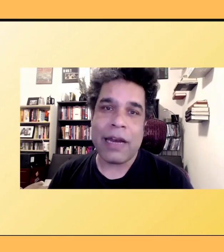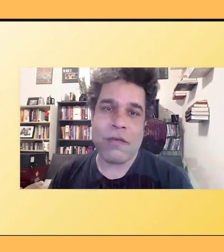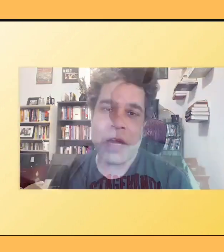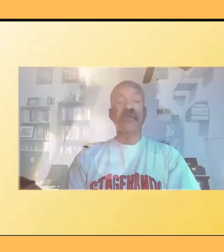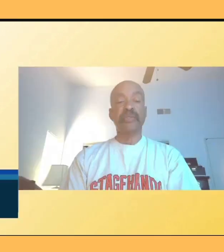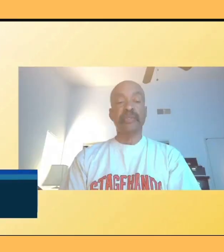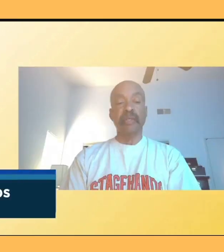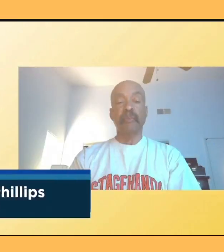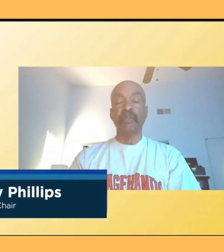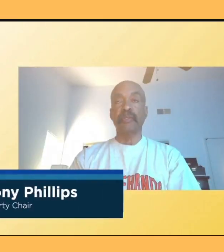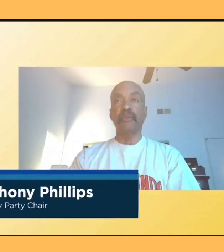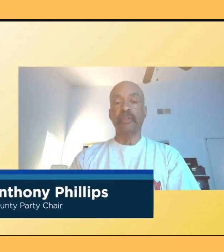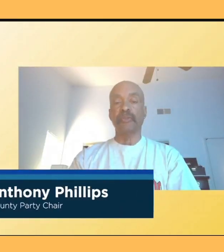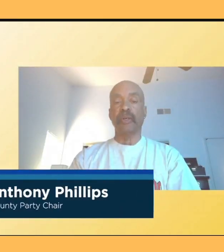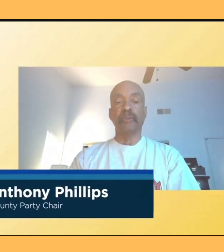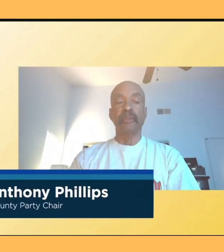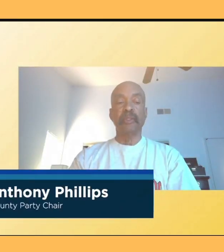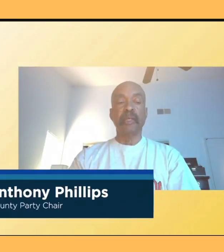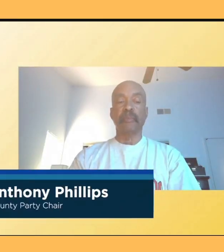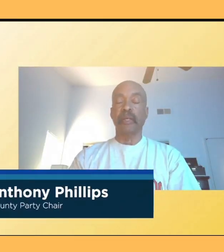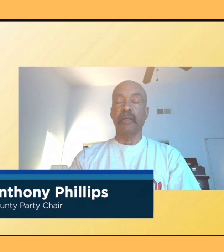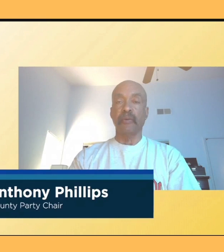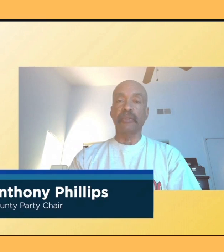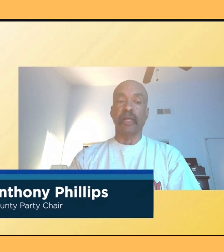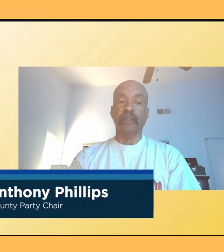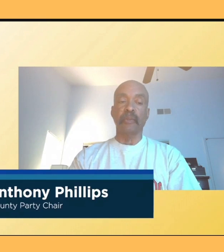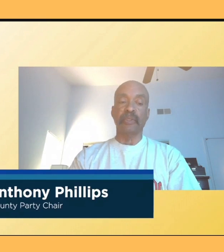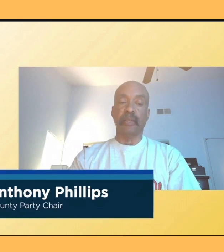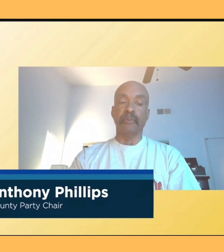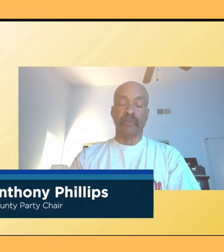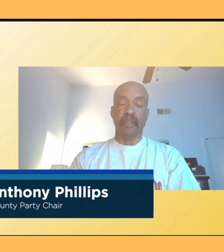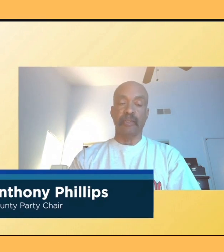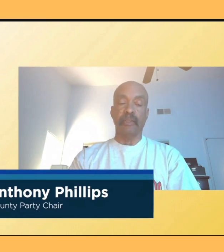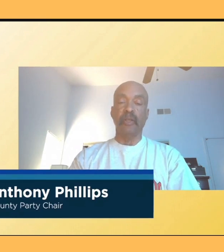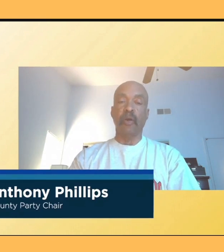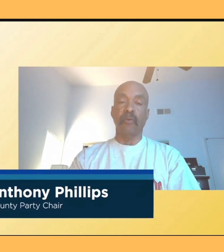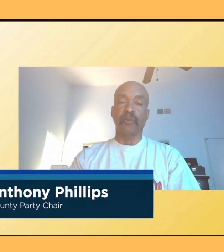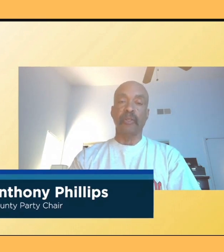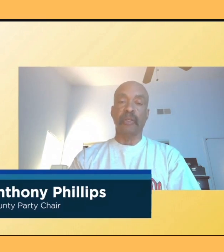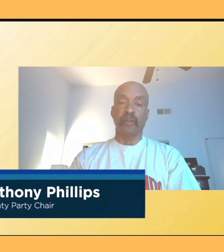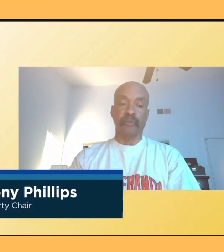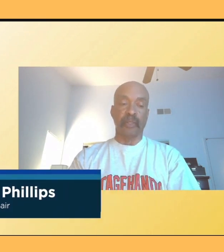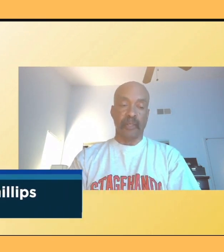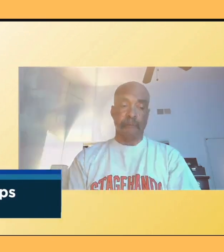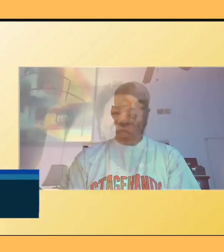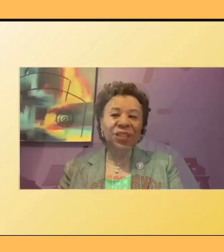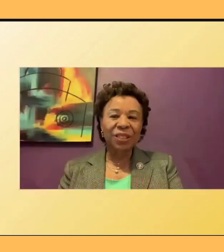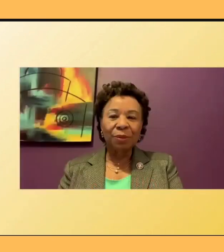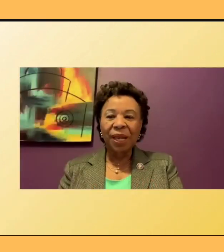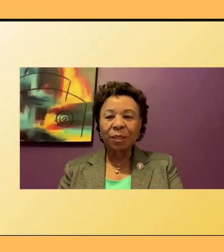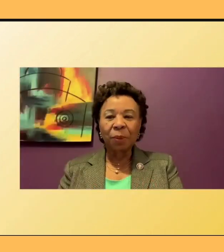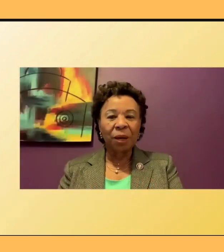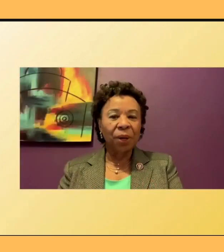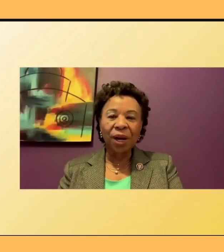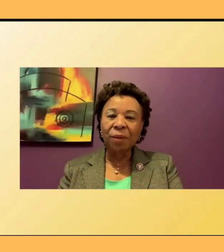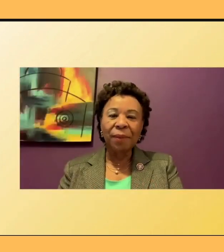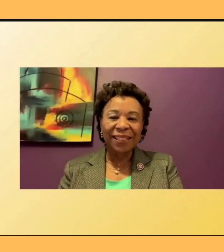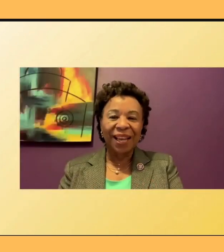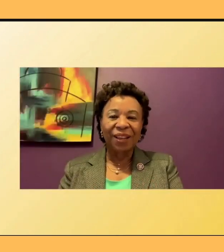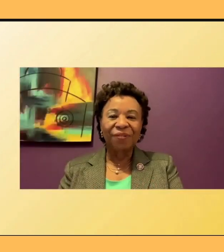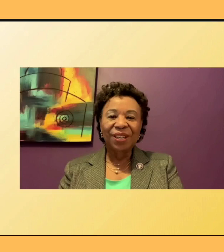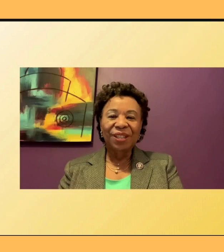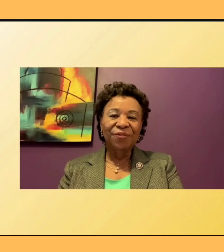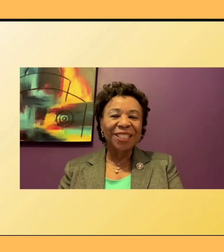trouble as my hero, John Lewis, demonstrates over and over again. ...ism has been a part of my life for as long as I can